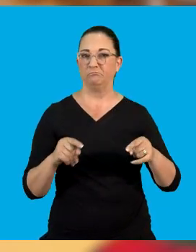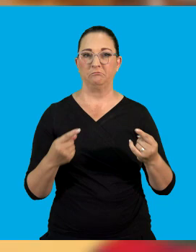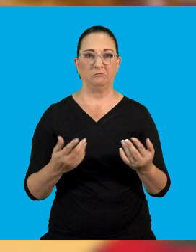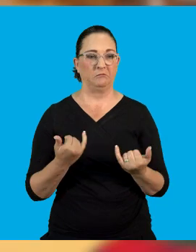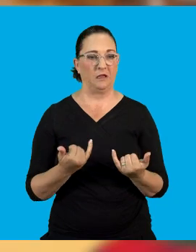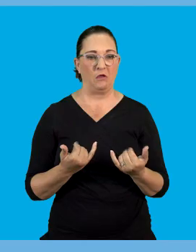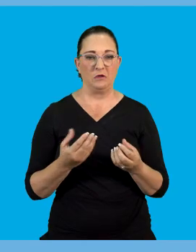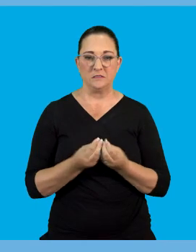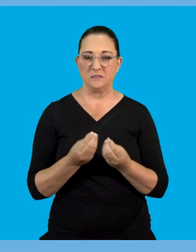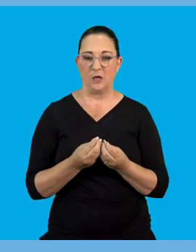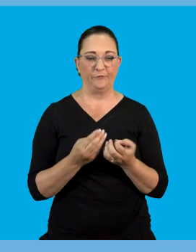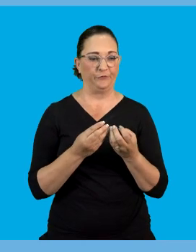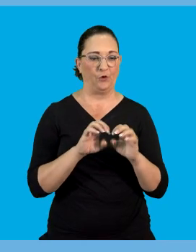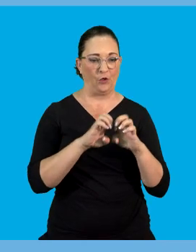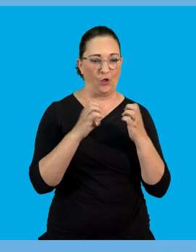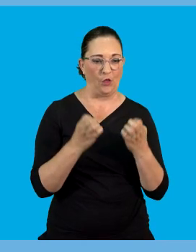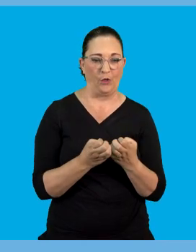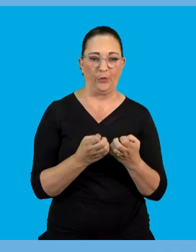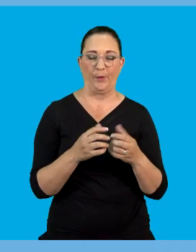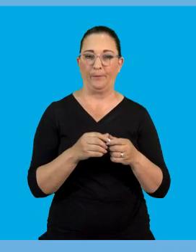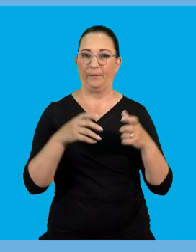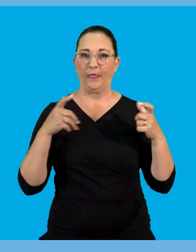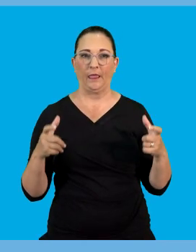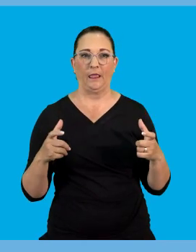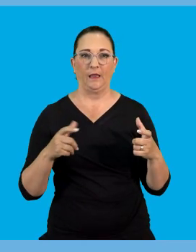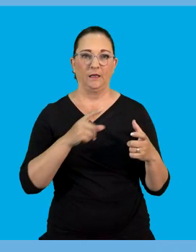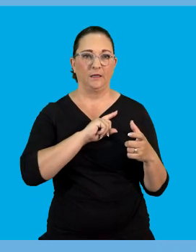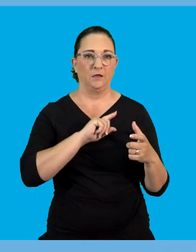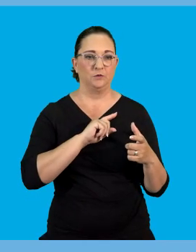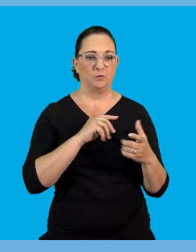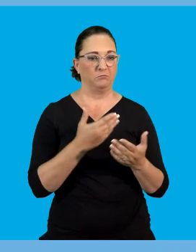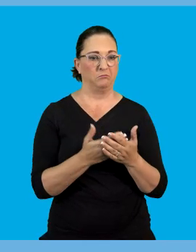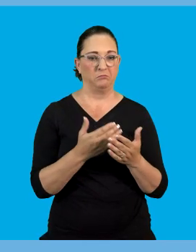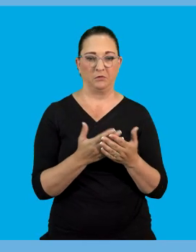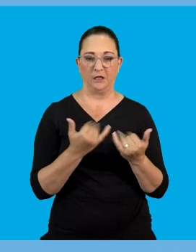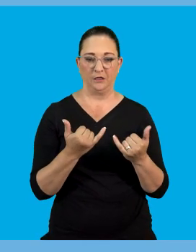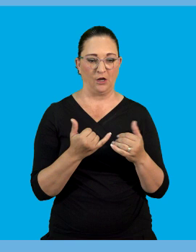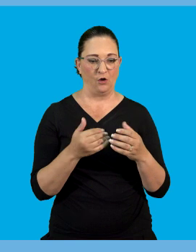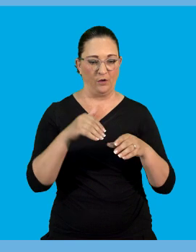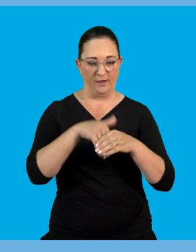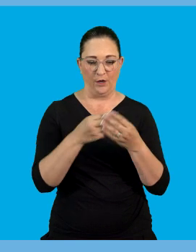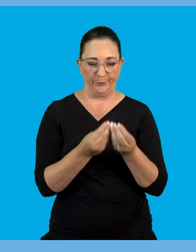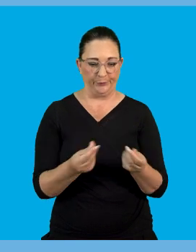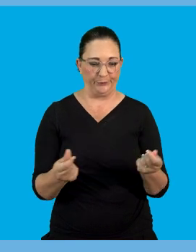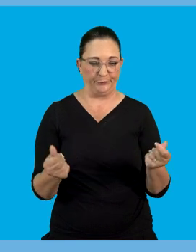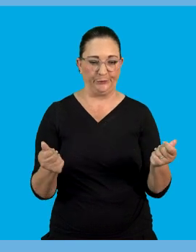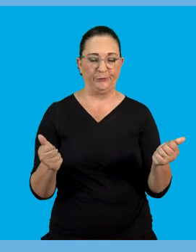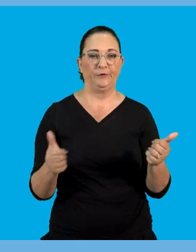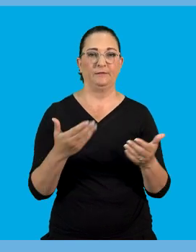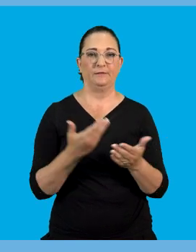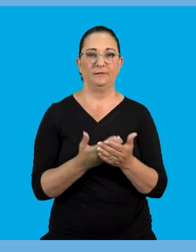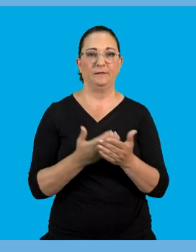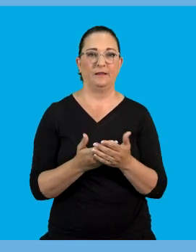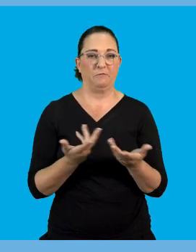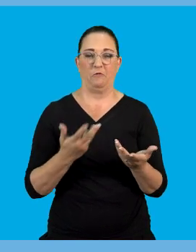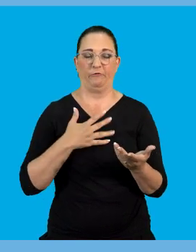harm to the earth. Why? Because the earth is so big that the effects of it are likely to be less felt. Or the